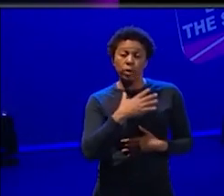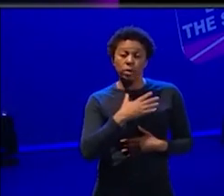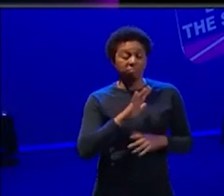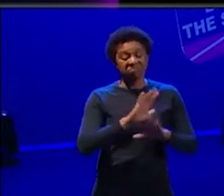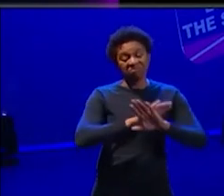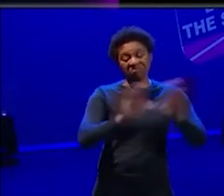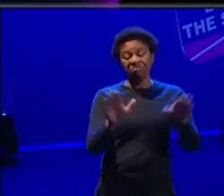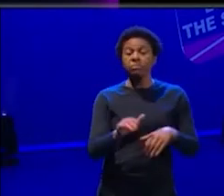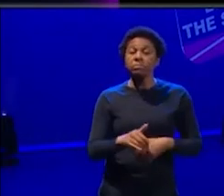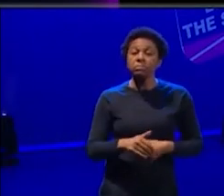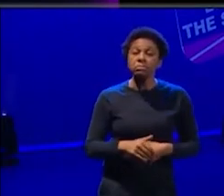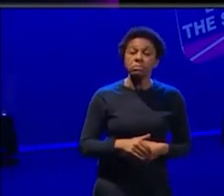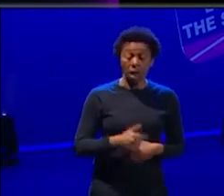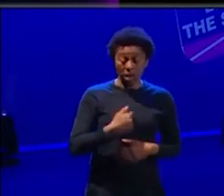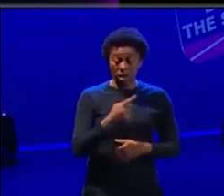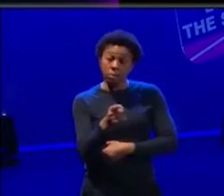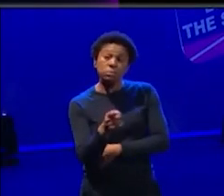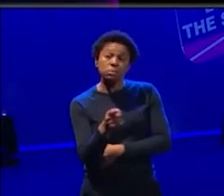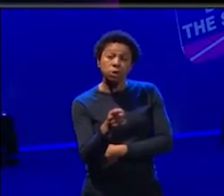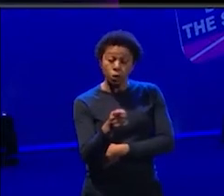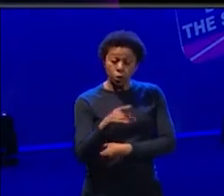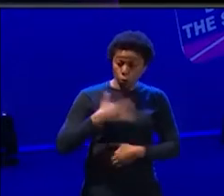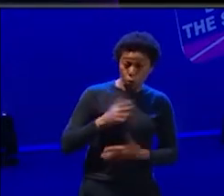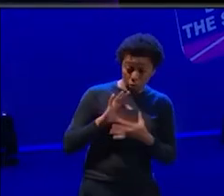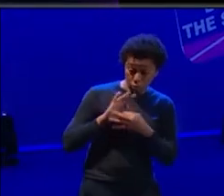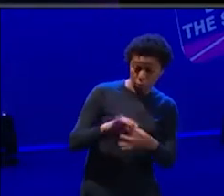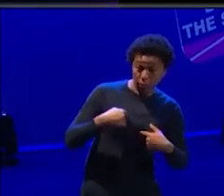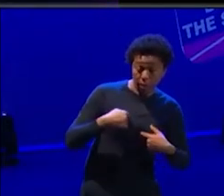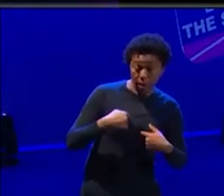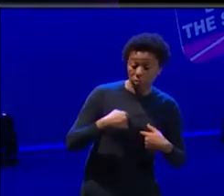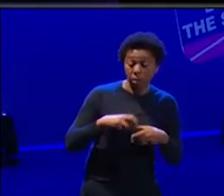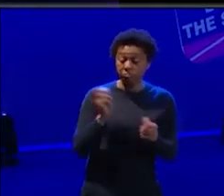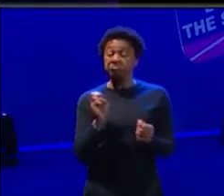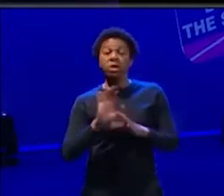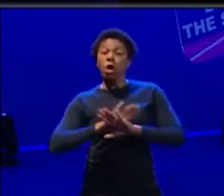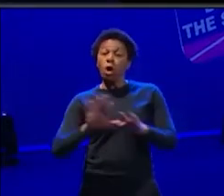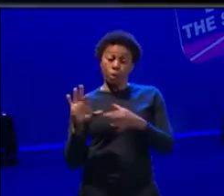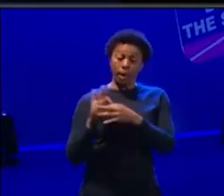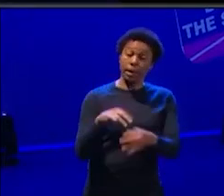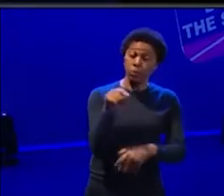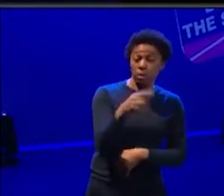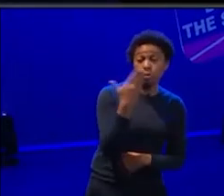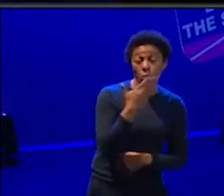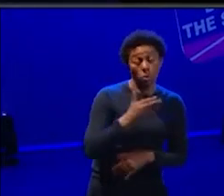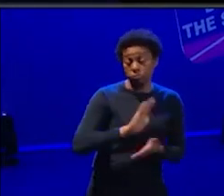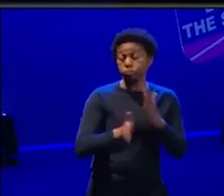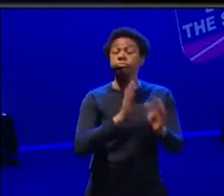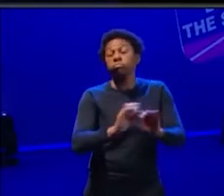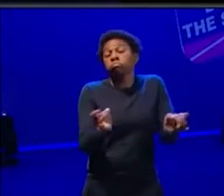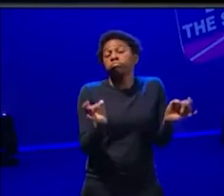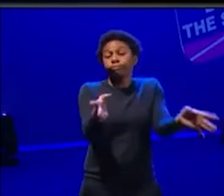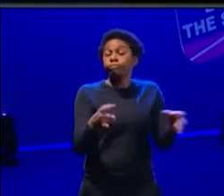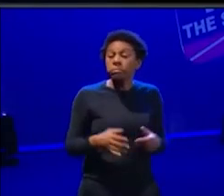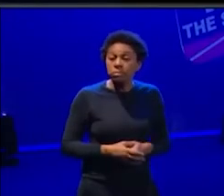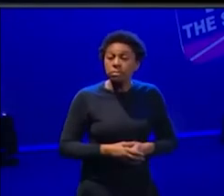I just don't, I'm not working with anyone I don't want to work with. I'll tell you that for free, but I, I will just, I like say with the, we've